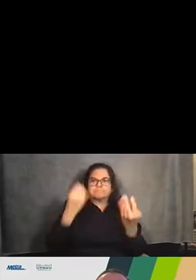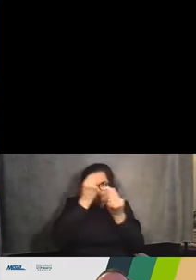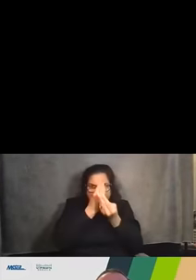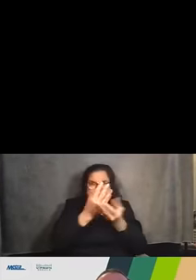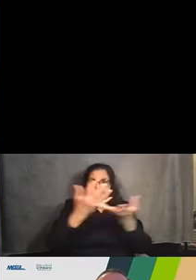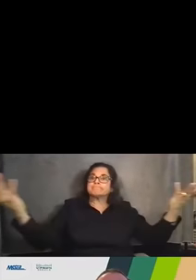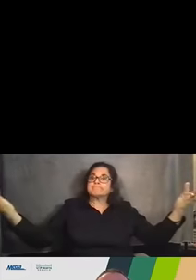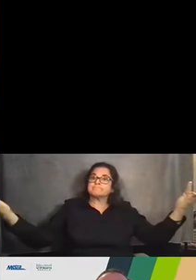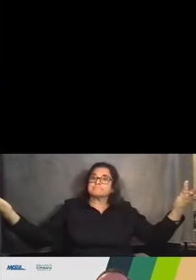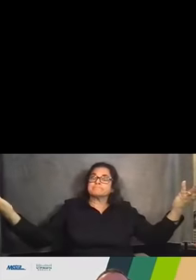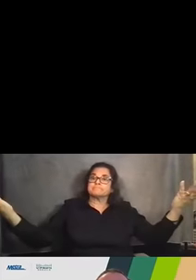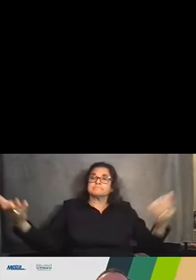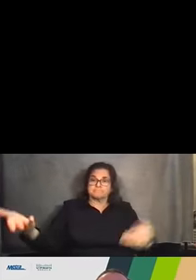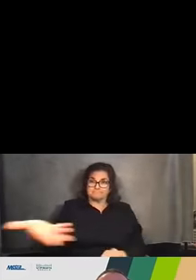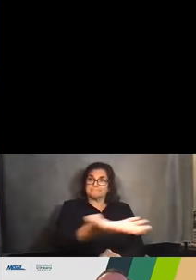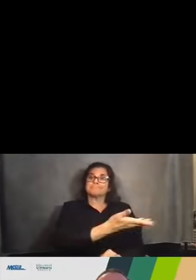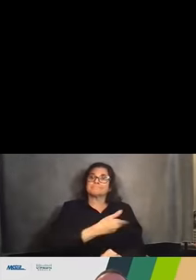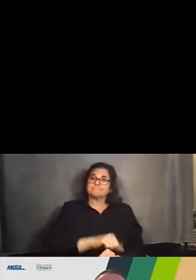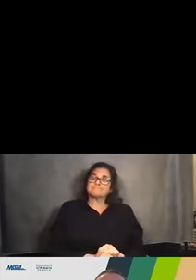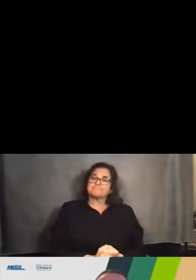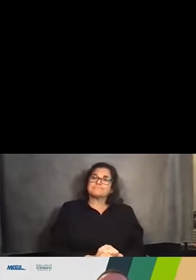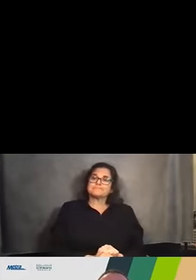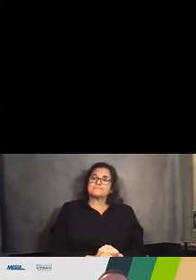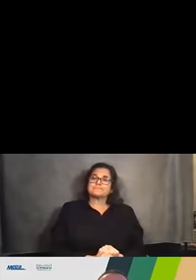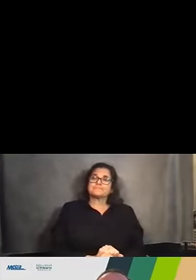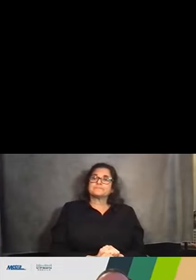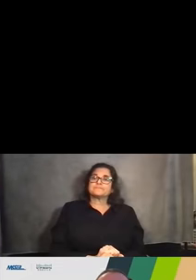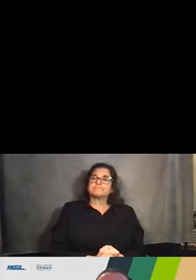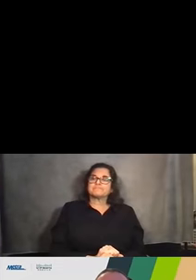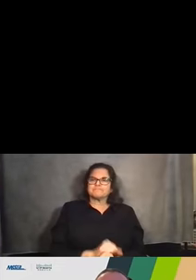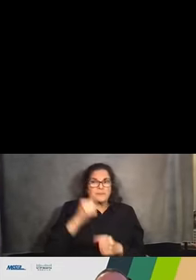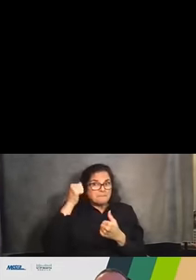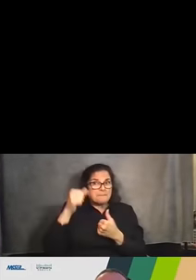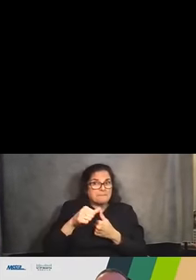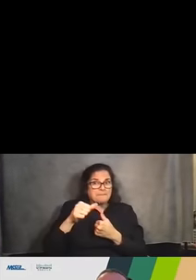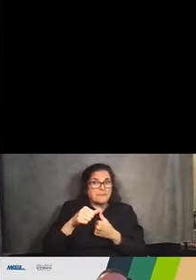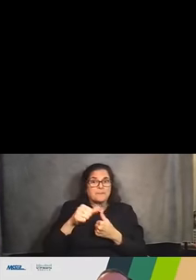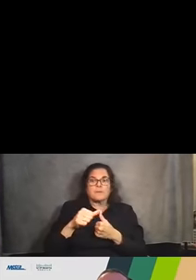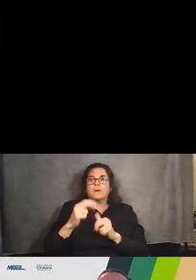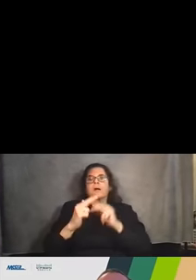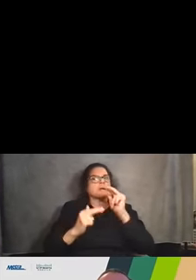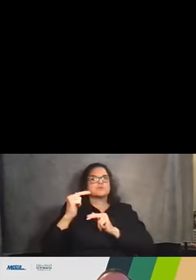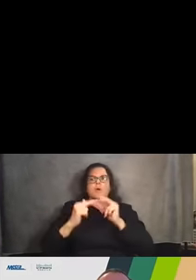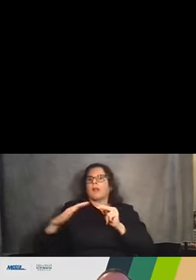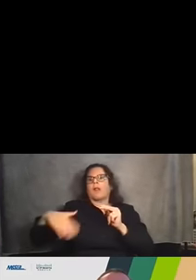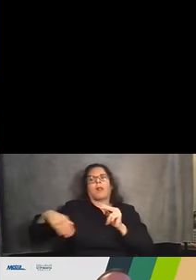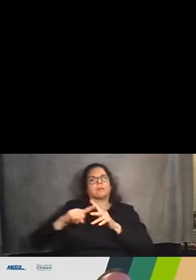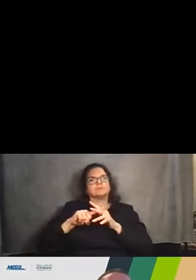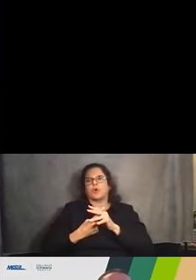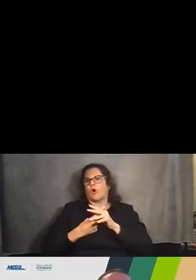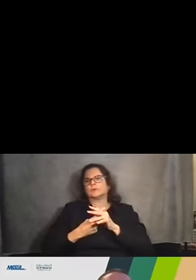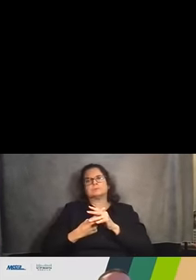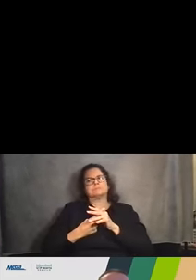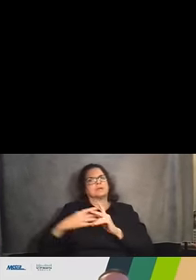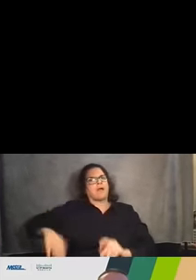effort as well. So just wanted to remind folks that construction is not imminent right now. We are in the early design and